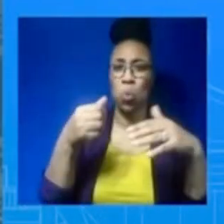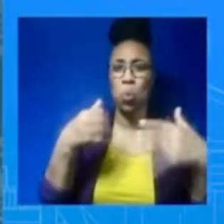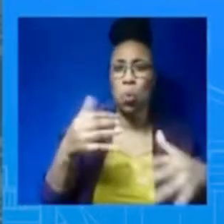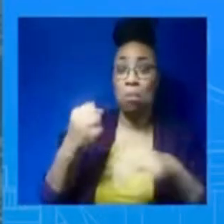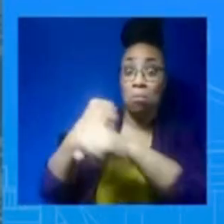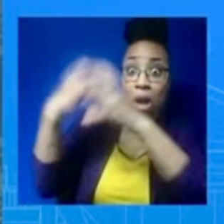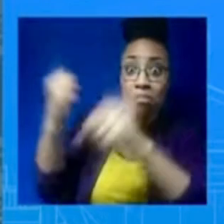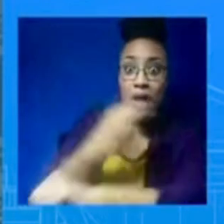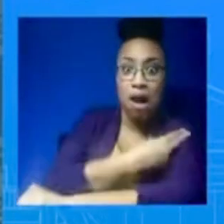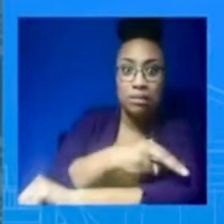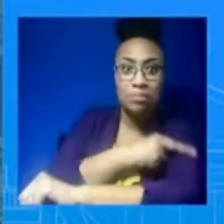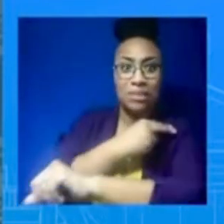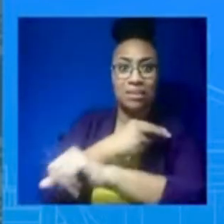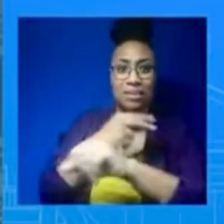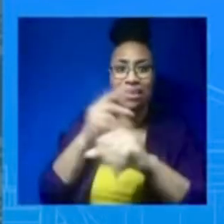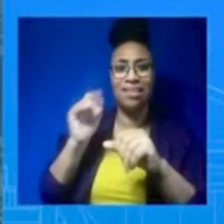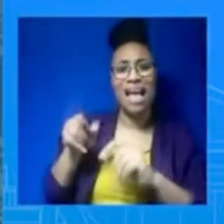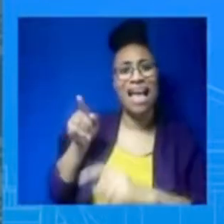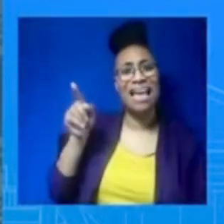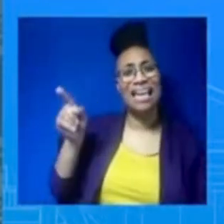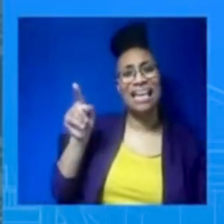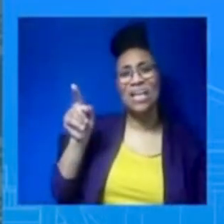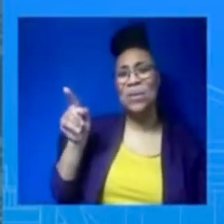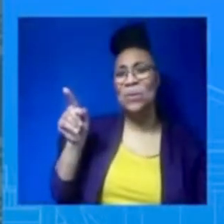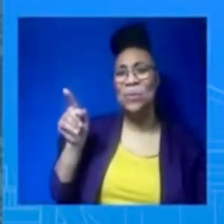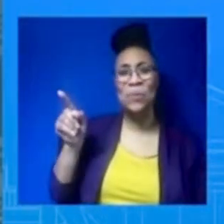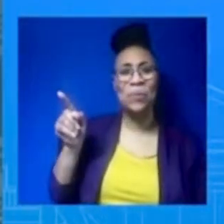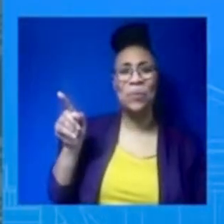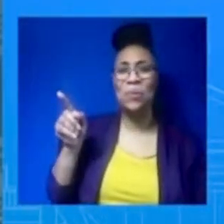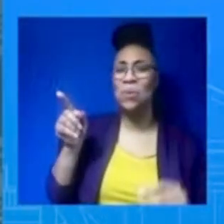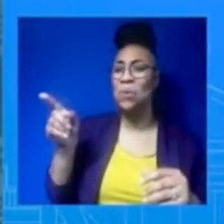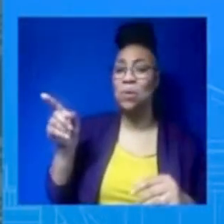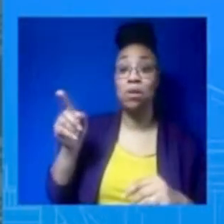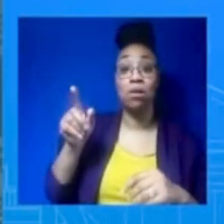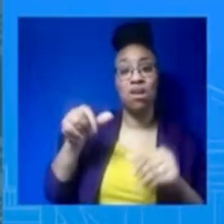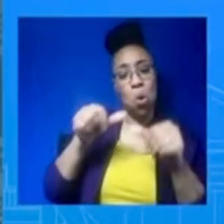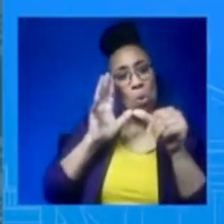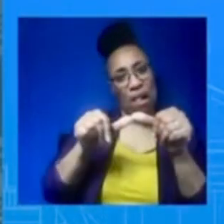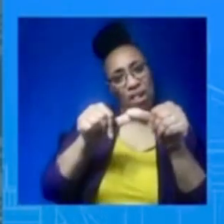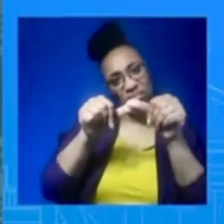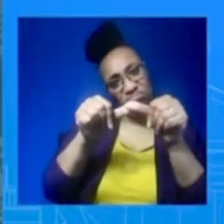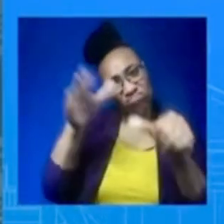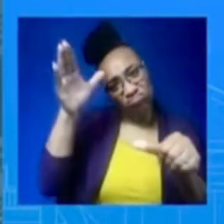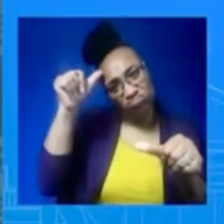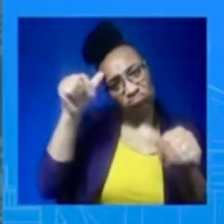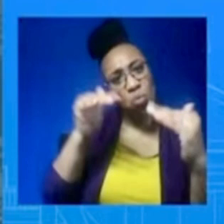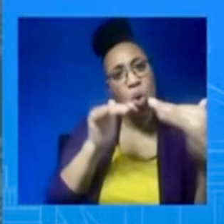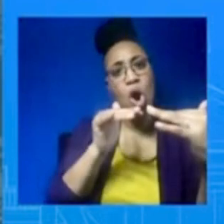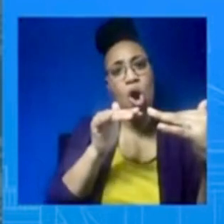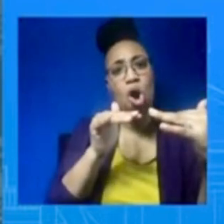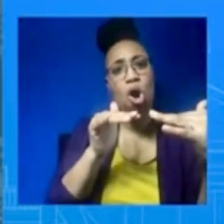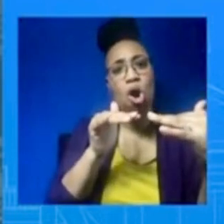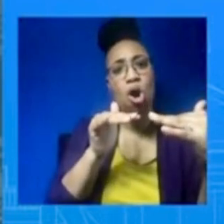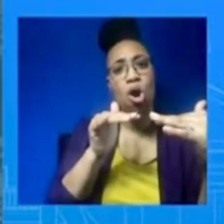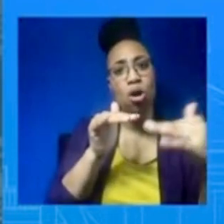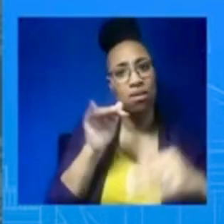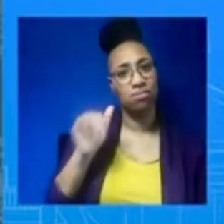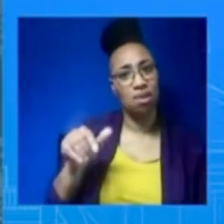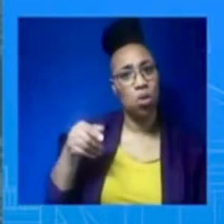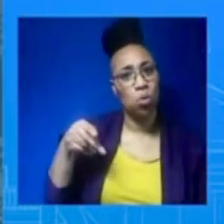And quite frankly, it doesn't, it shouldn't have to end through negotiations. Now, that's likely the way this will go